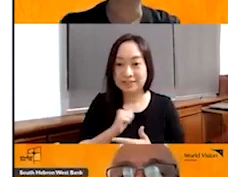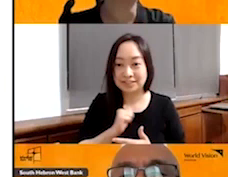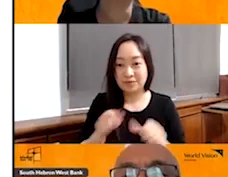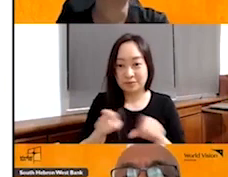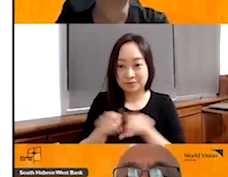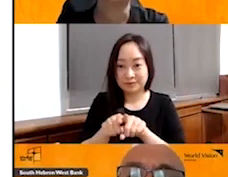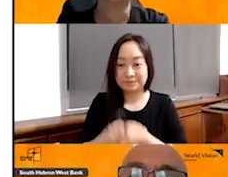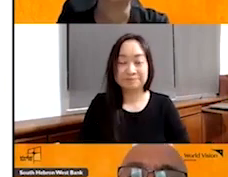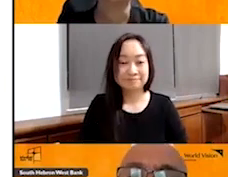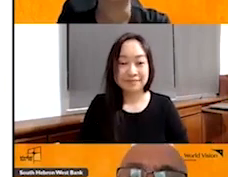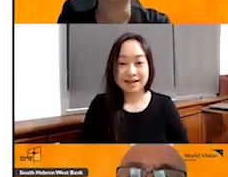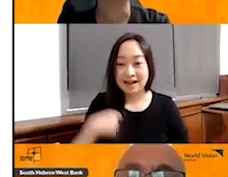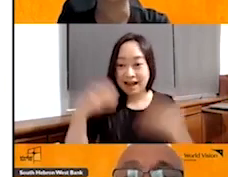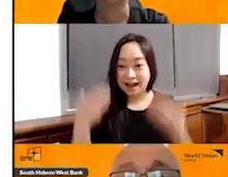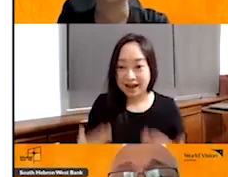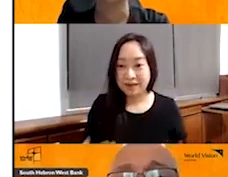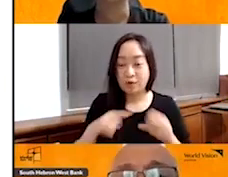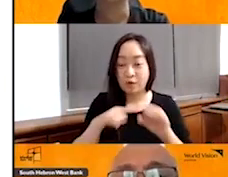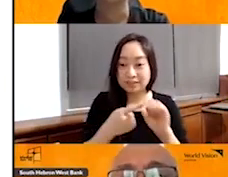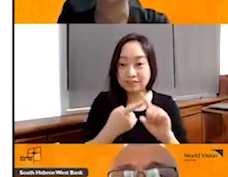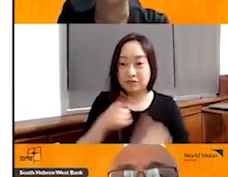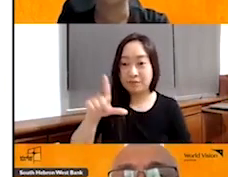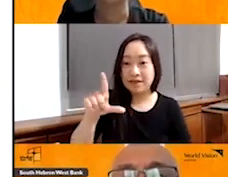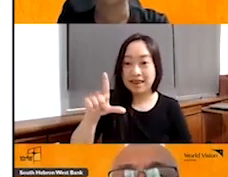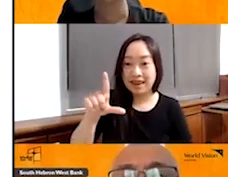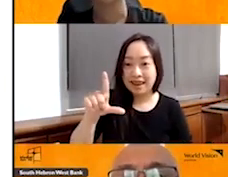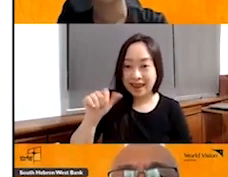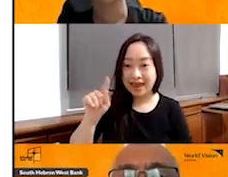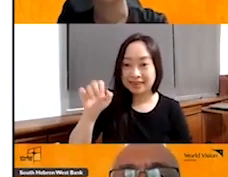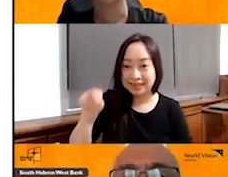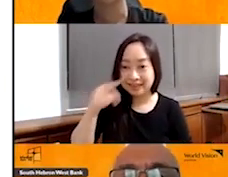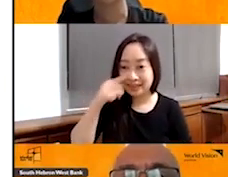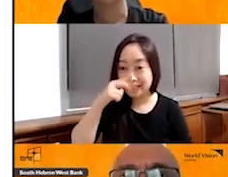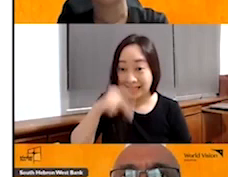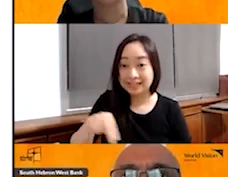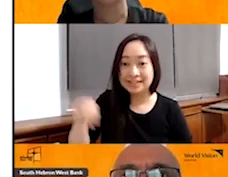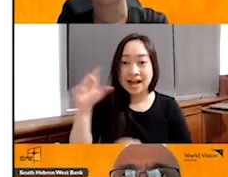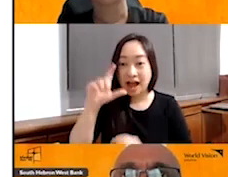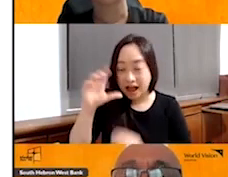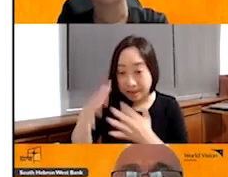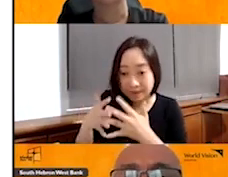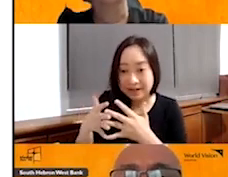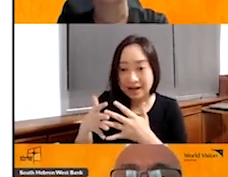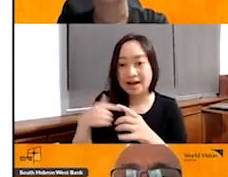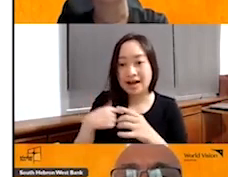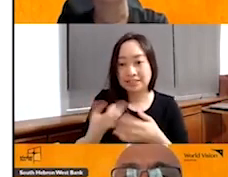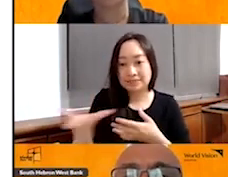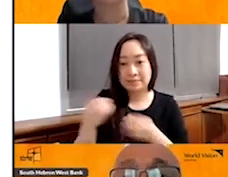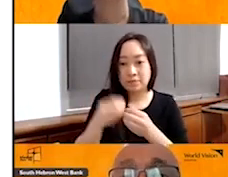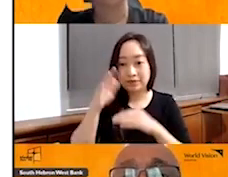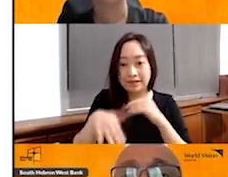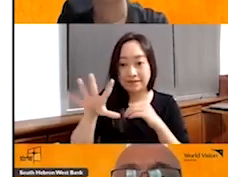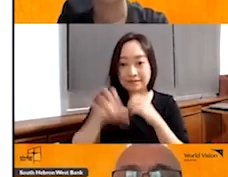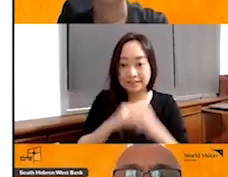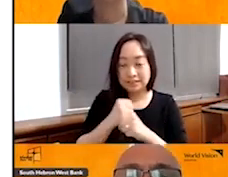I am originally from Latin America, and I spent more than five years working for